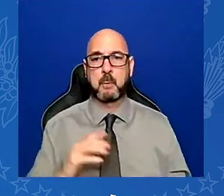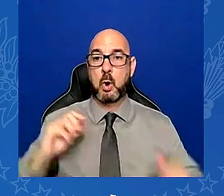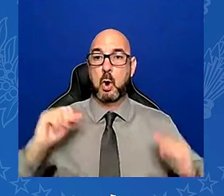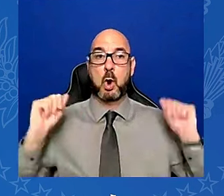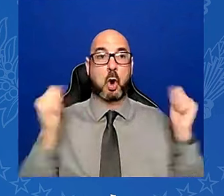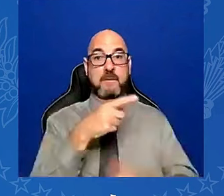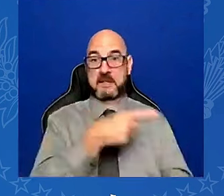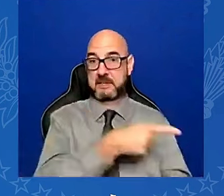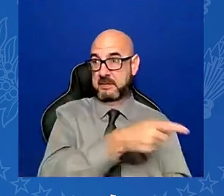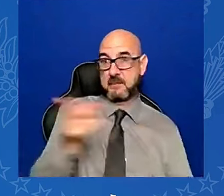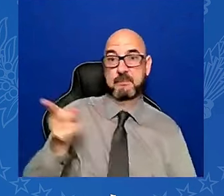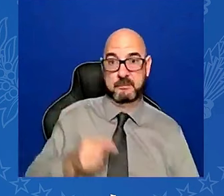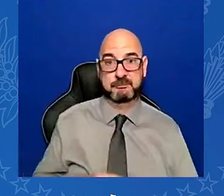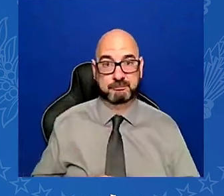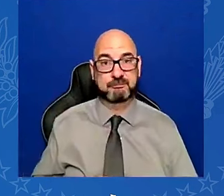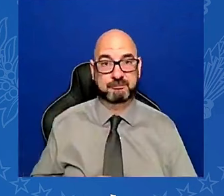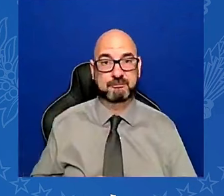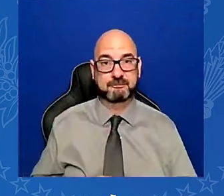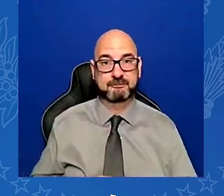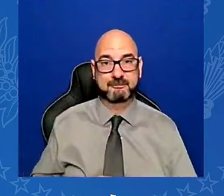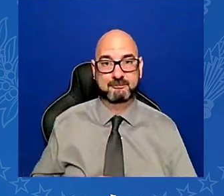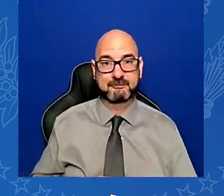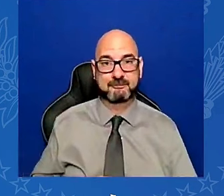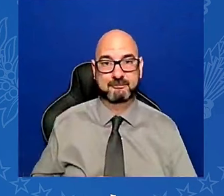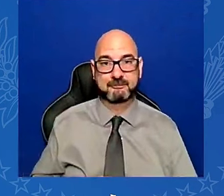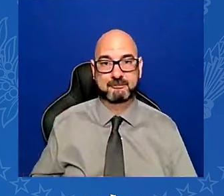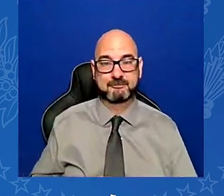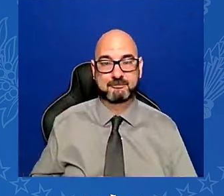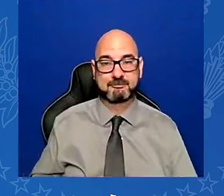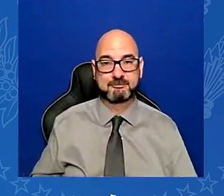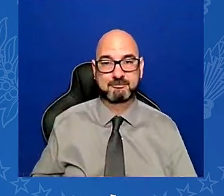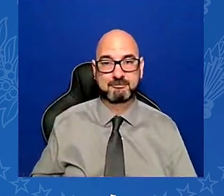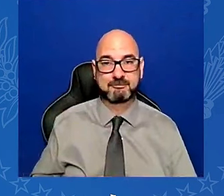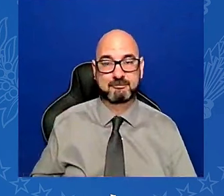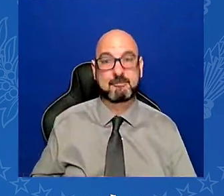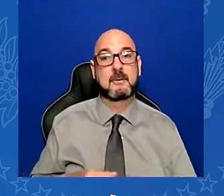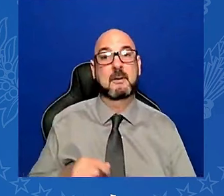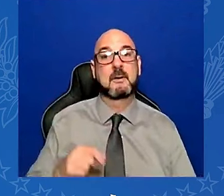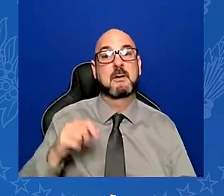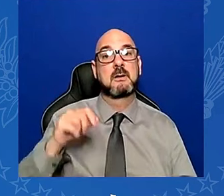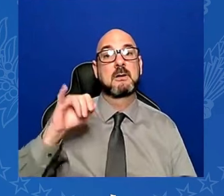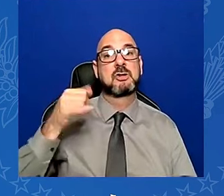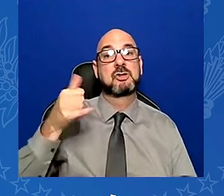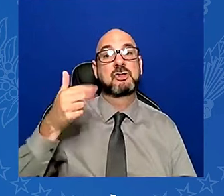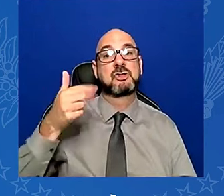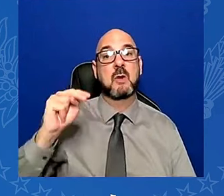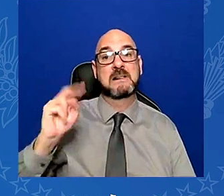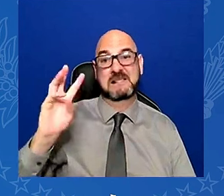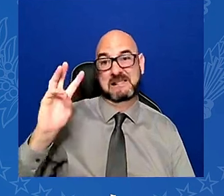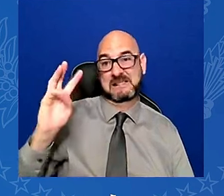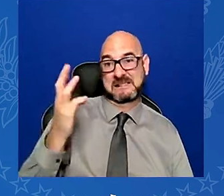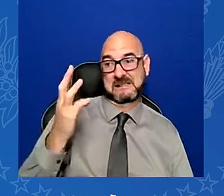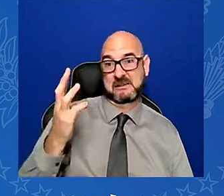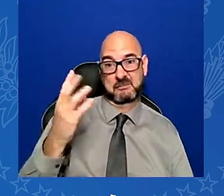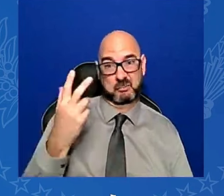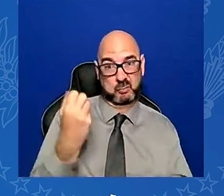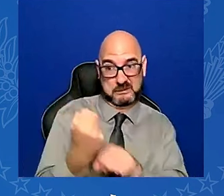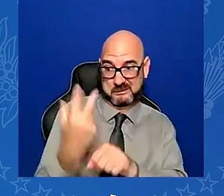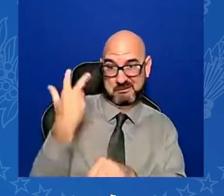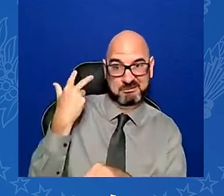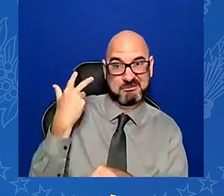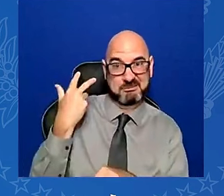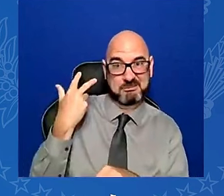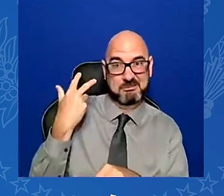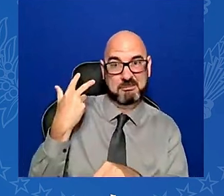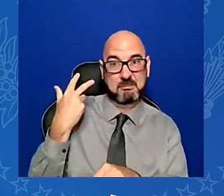And the third anniversary of January 6th, I went to Valley Forge, and I said the most urgent question of our time